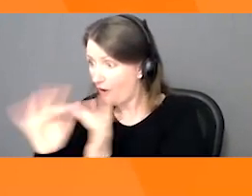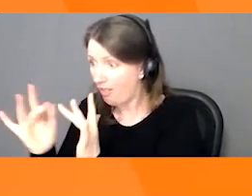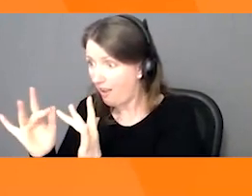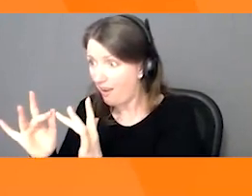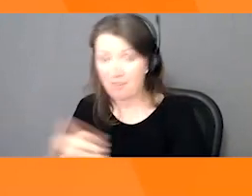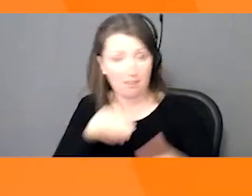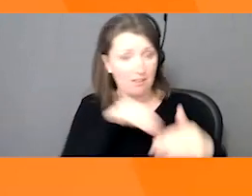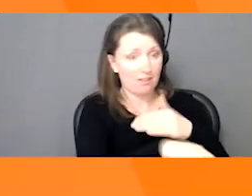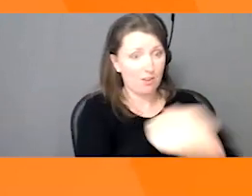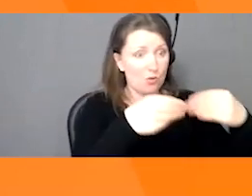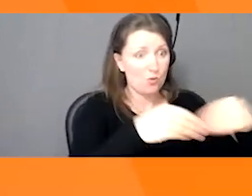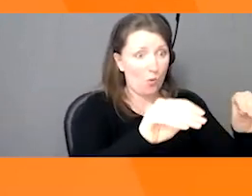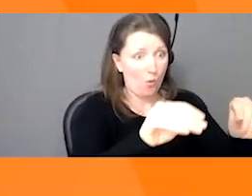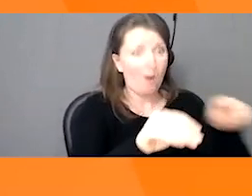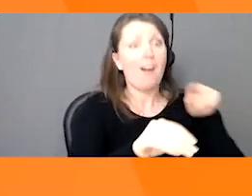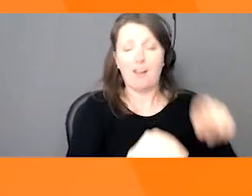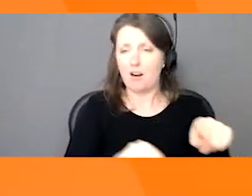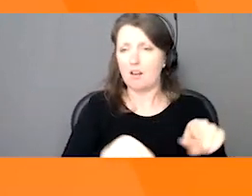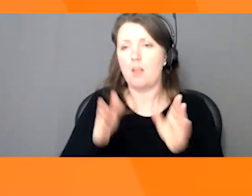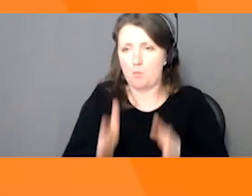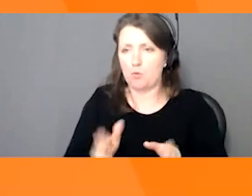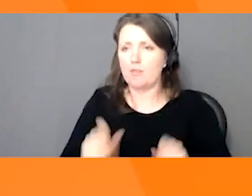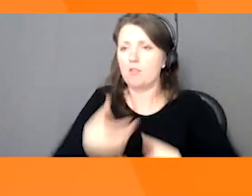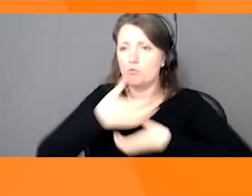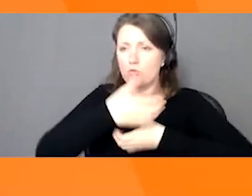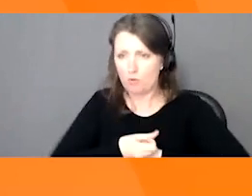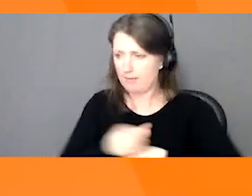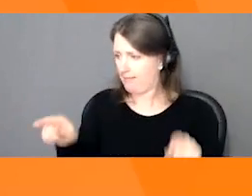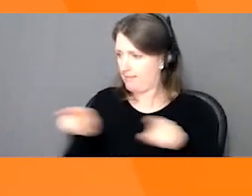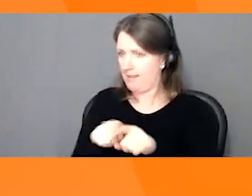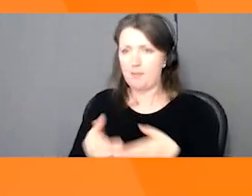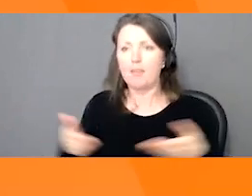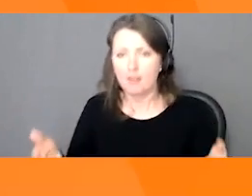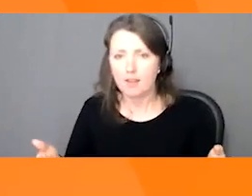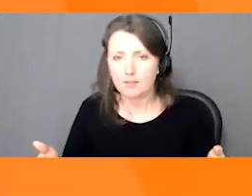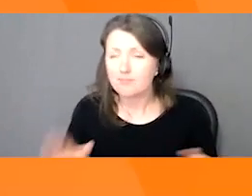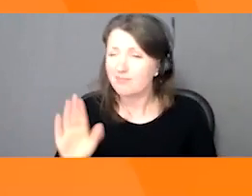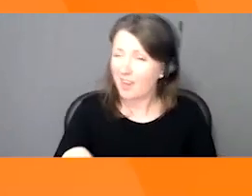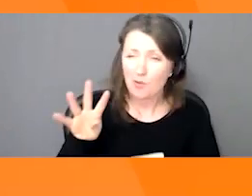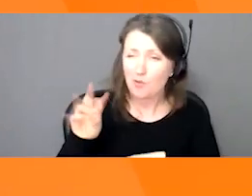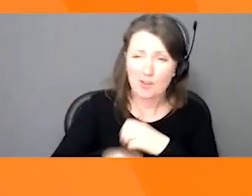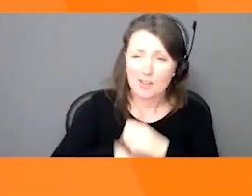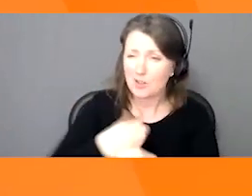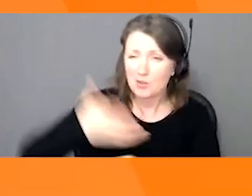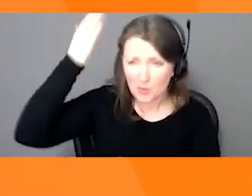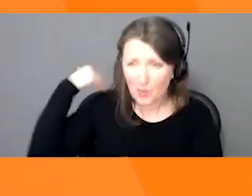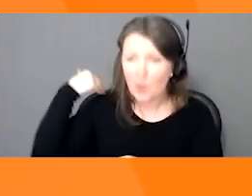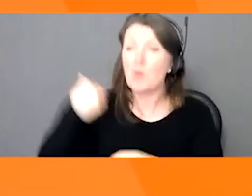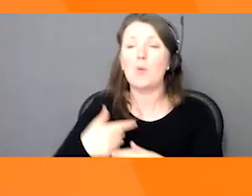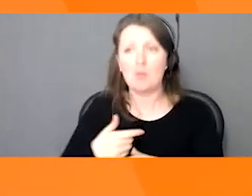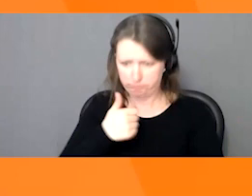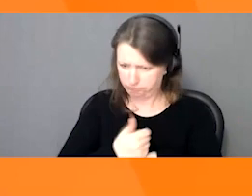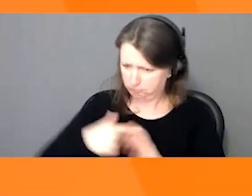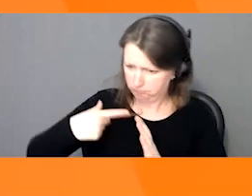of GS1 standards revolutionized the retail world with the barcode more than 40 years ago. Now's the time to take unique